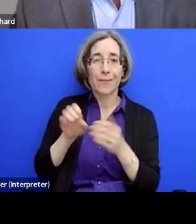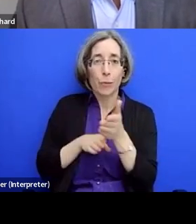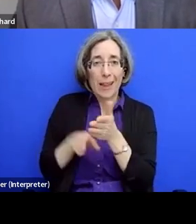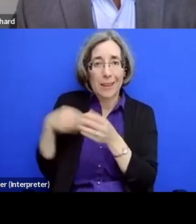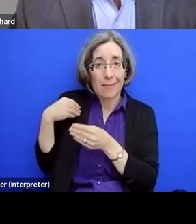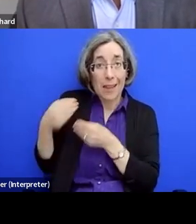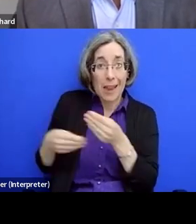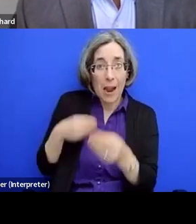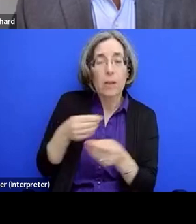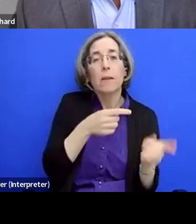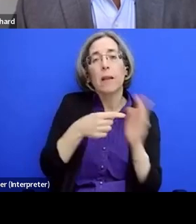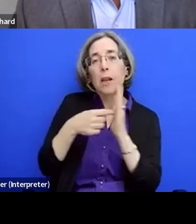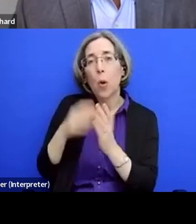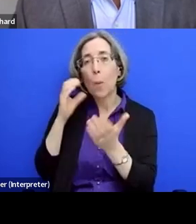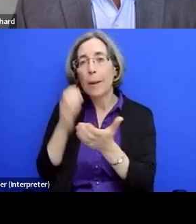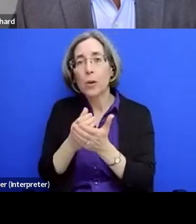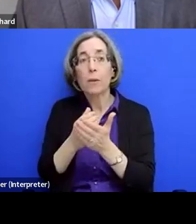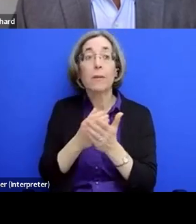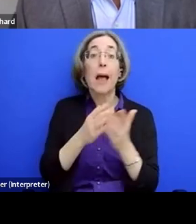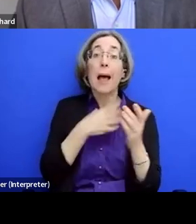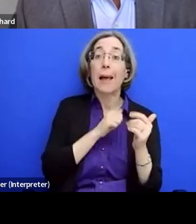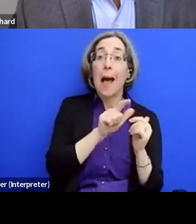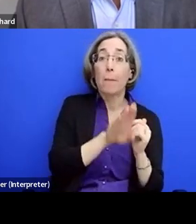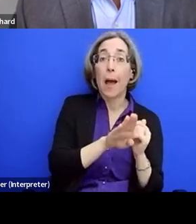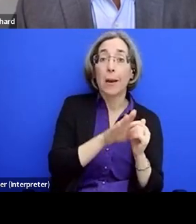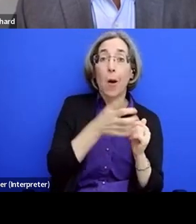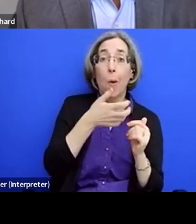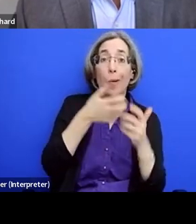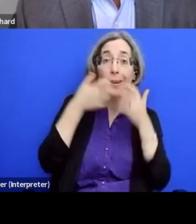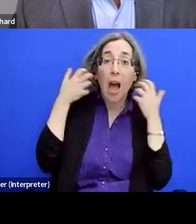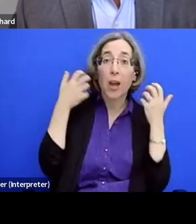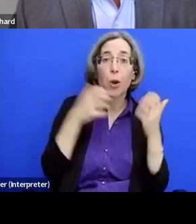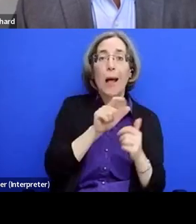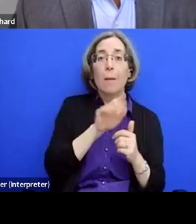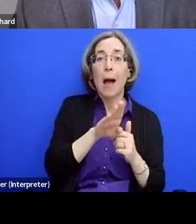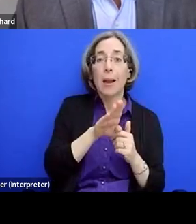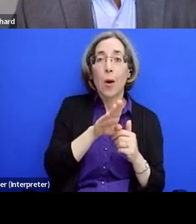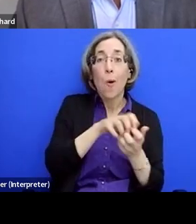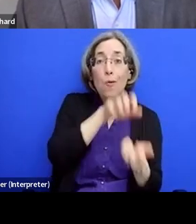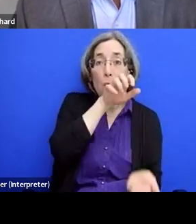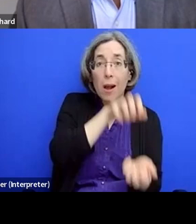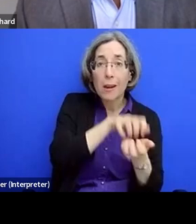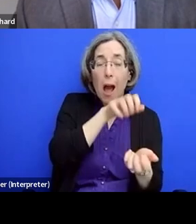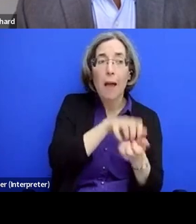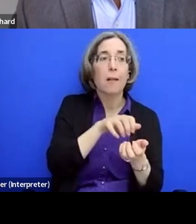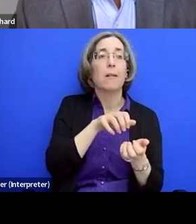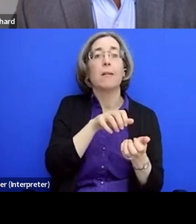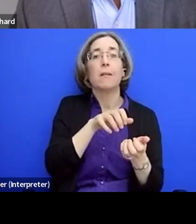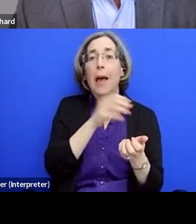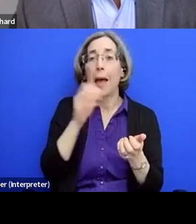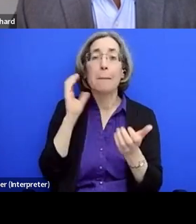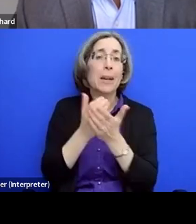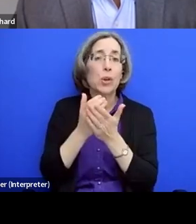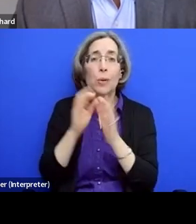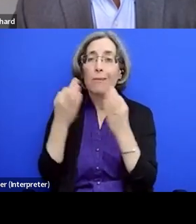like an albino crocodile and albino tiger. Um, they show pictures of like families with albinism all around the world